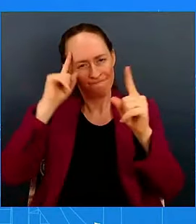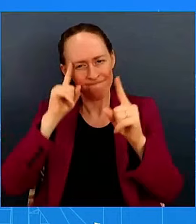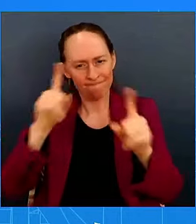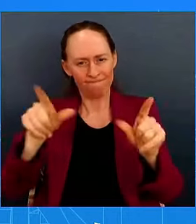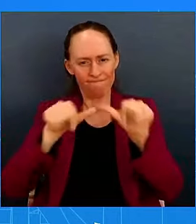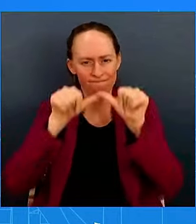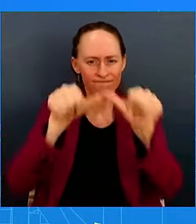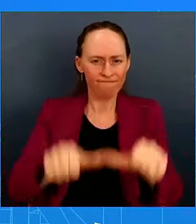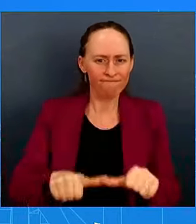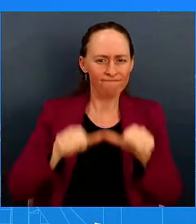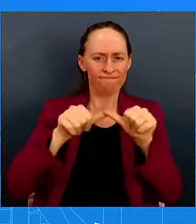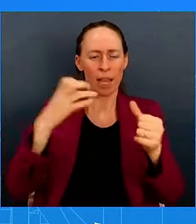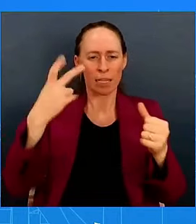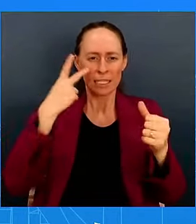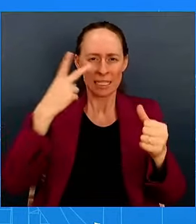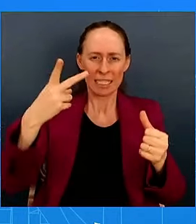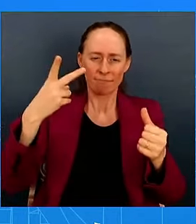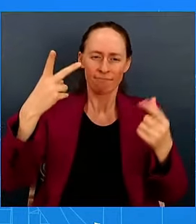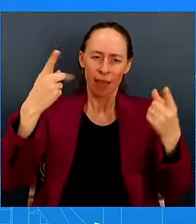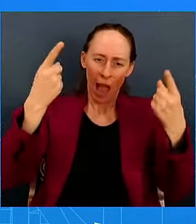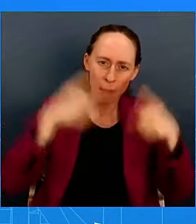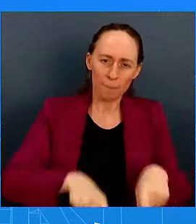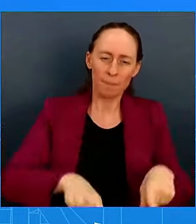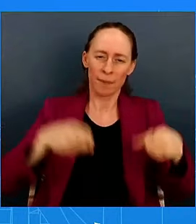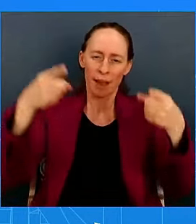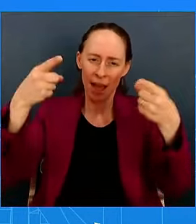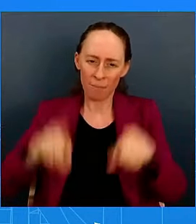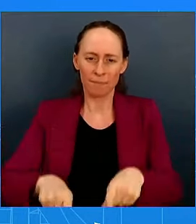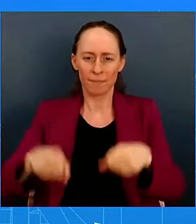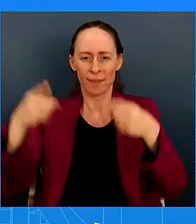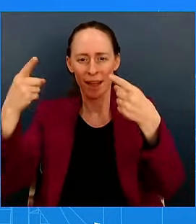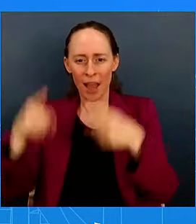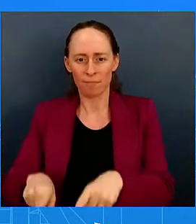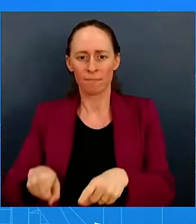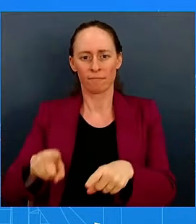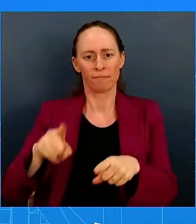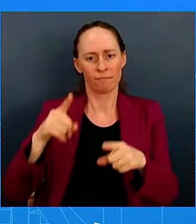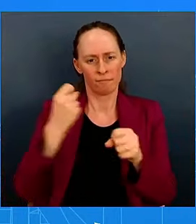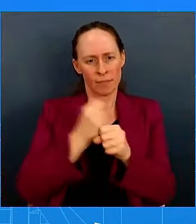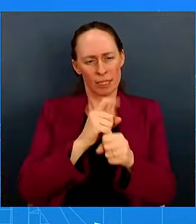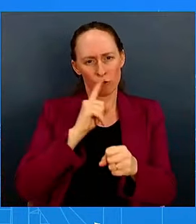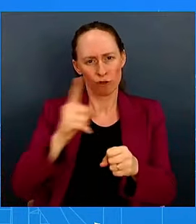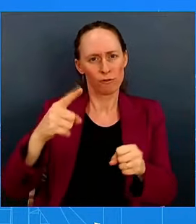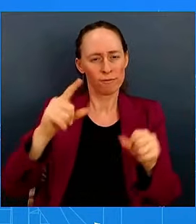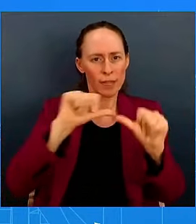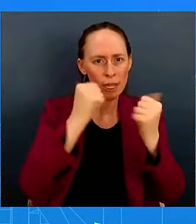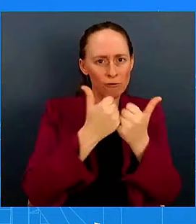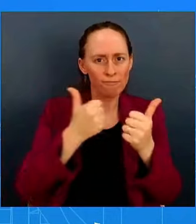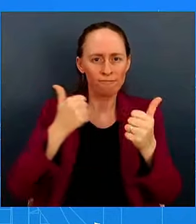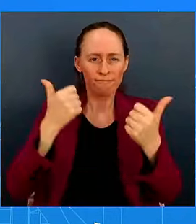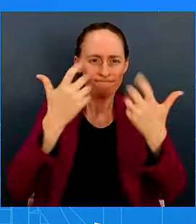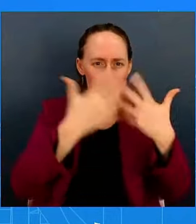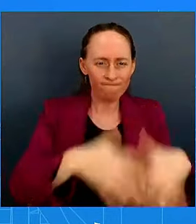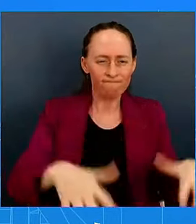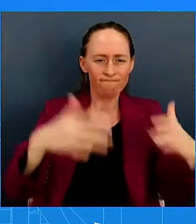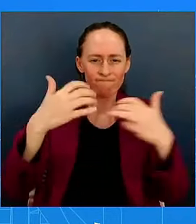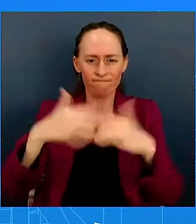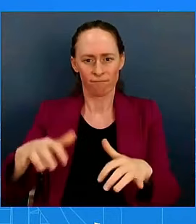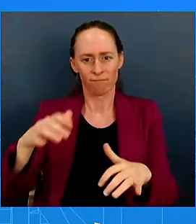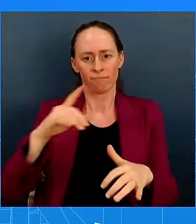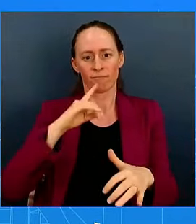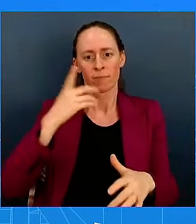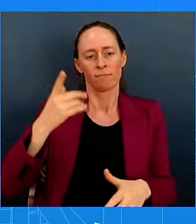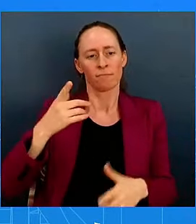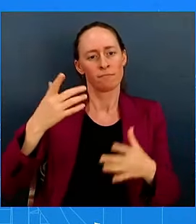agencies are on it or on top of it on getting that done on behalf of the American people. And so it is a wide range